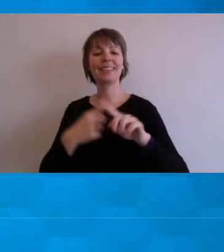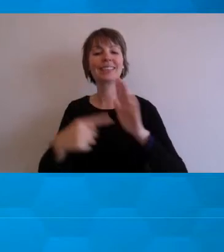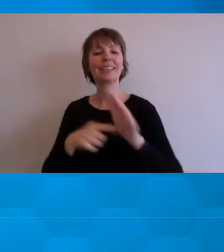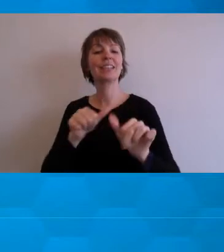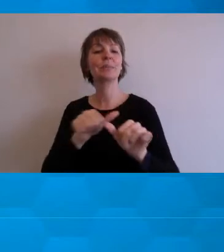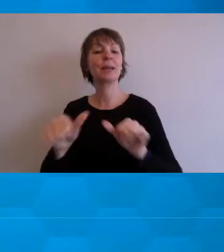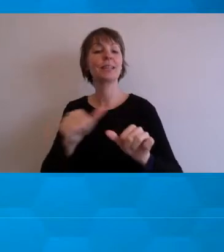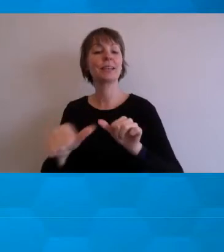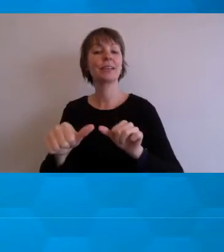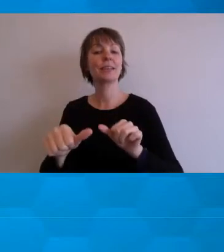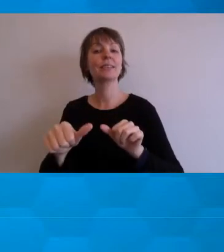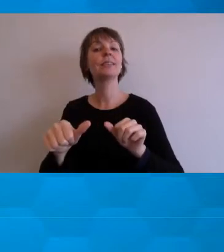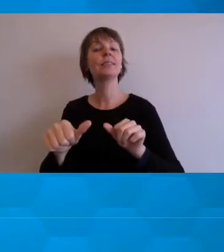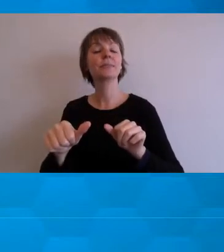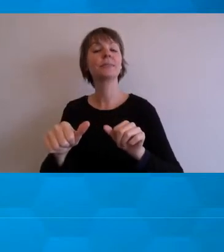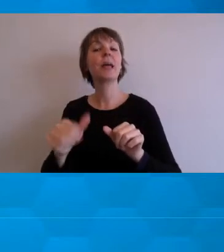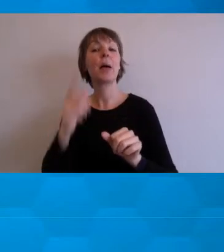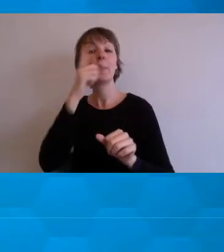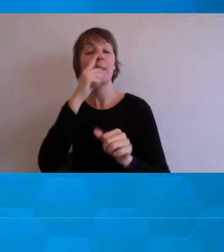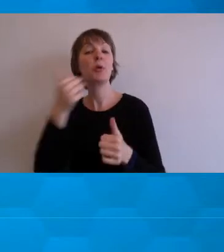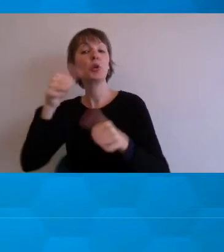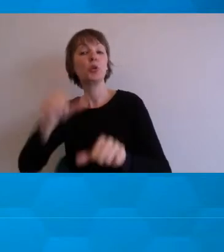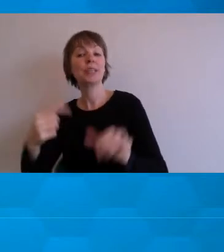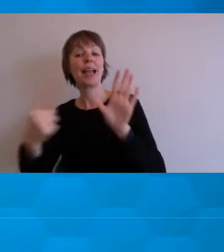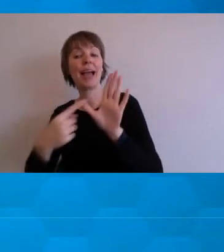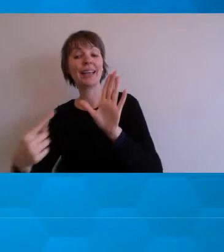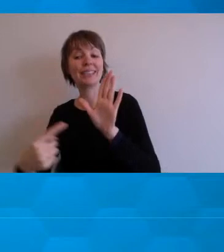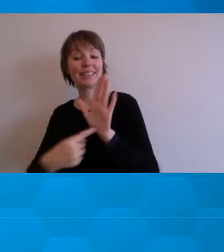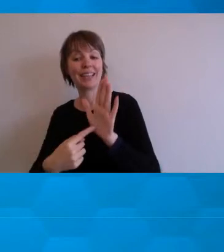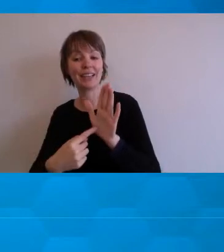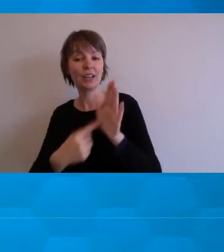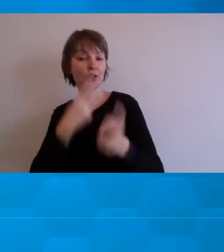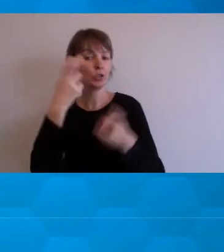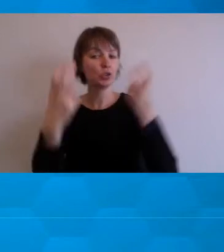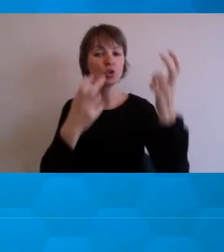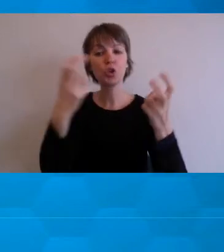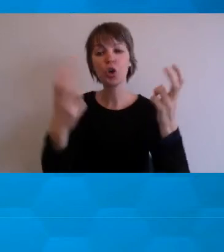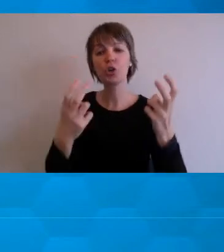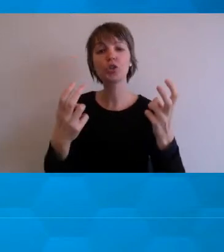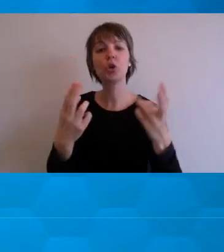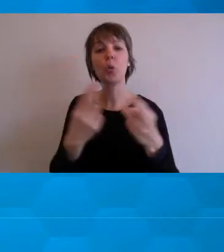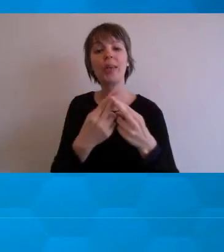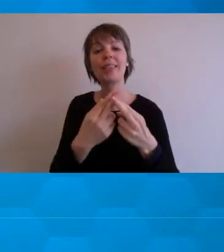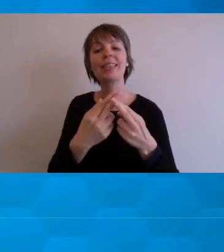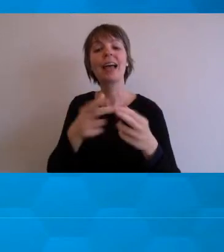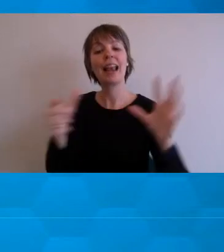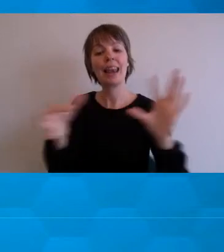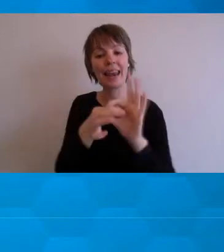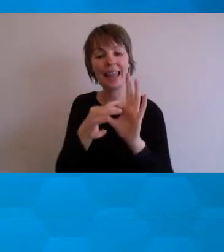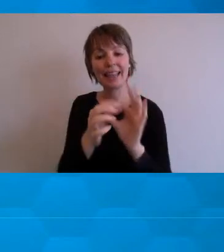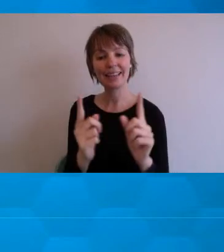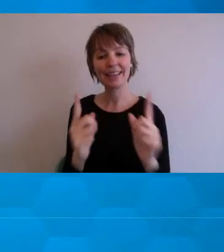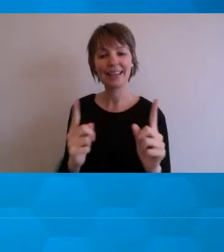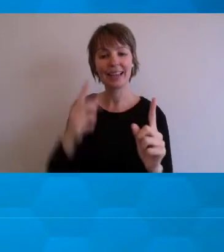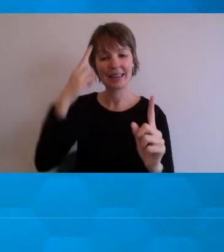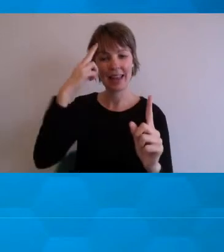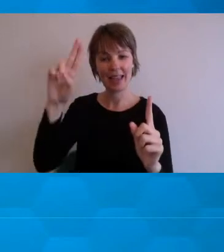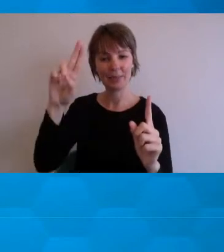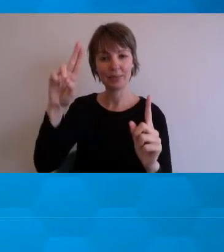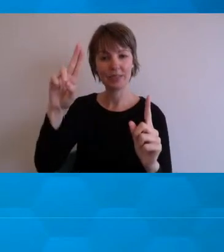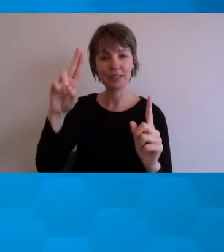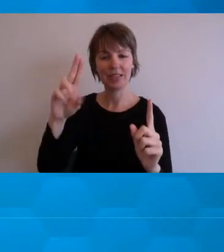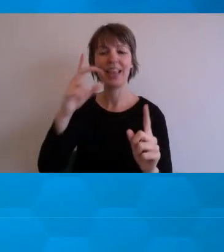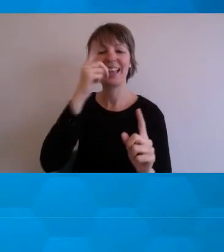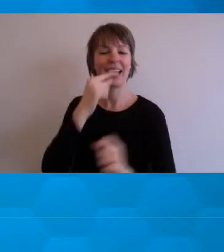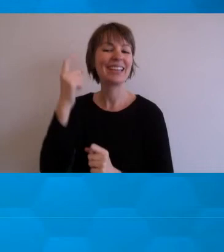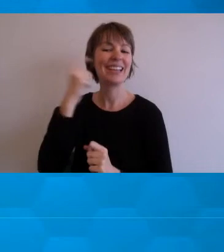navigate by listing the link titles. It's also helpful if the navigation is consistent. It's quite easy to get lost